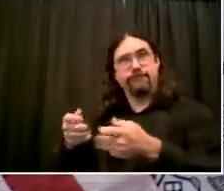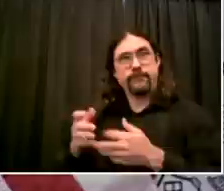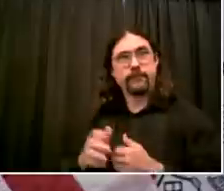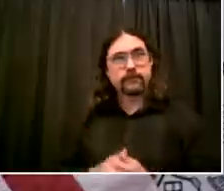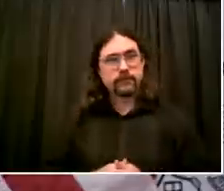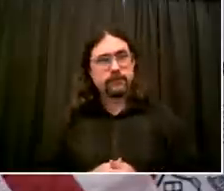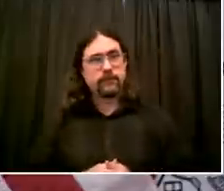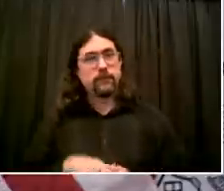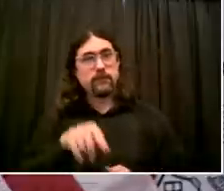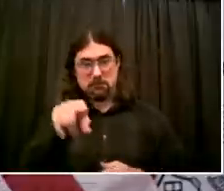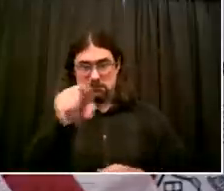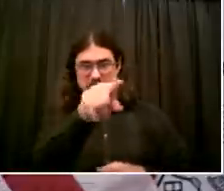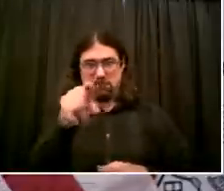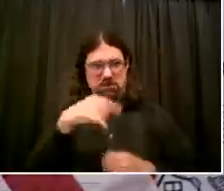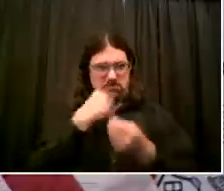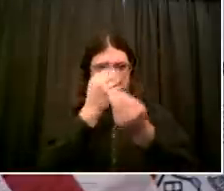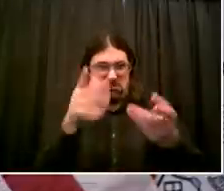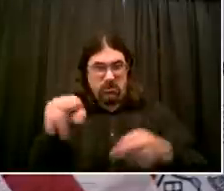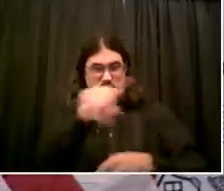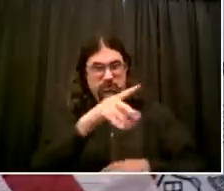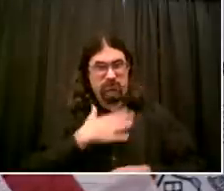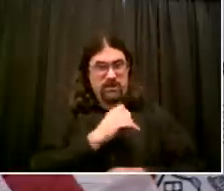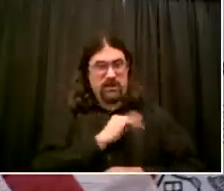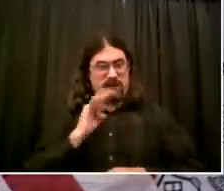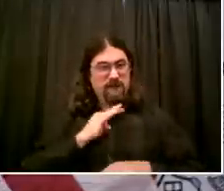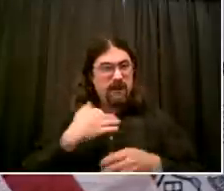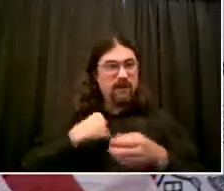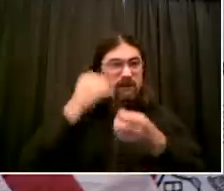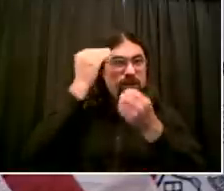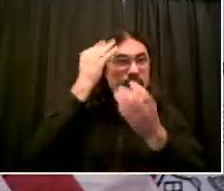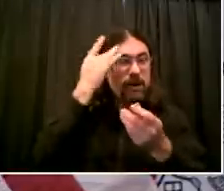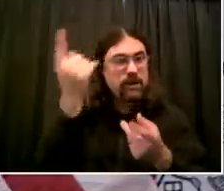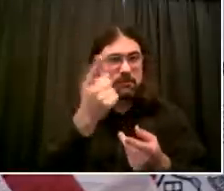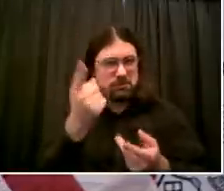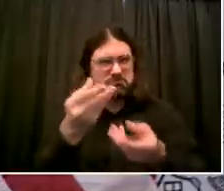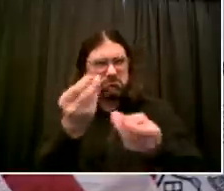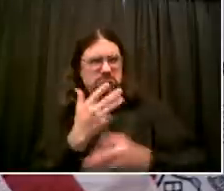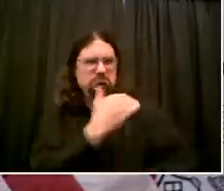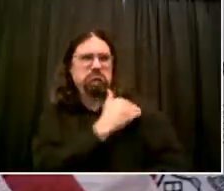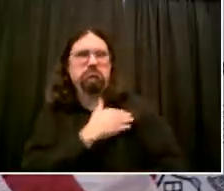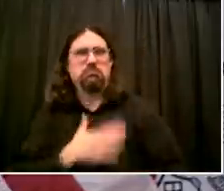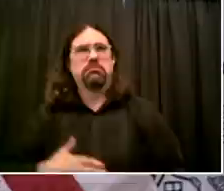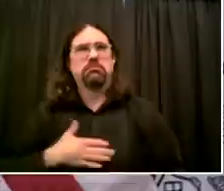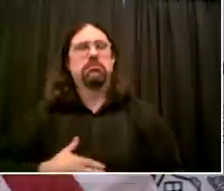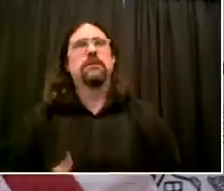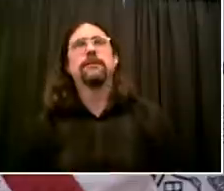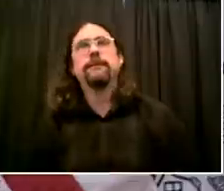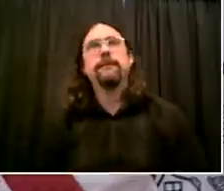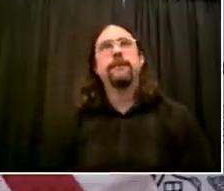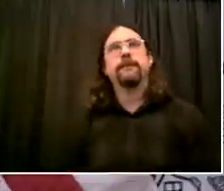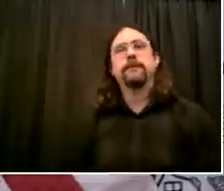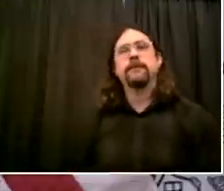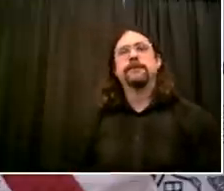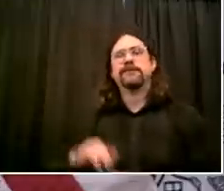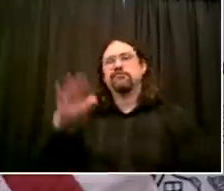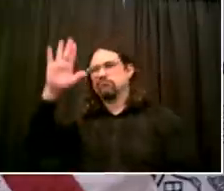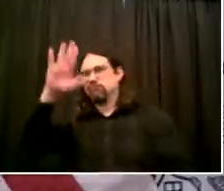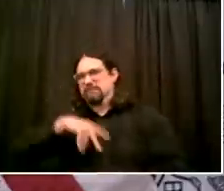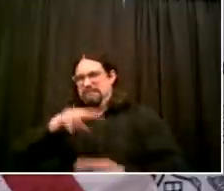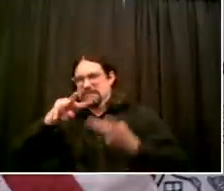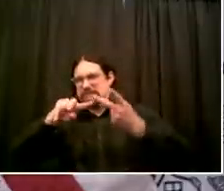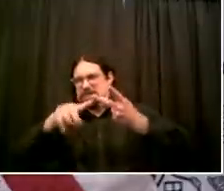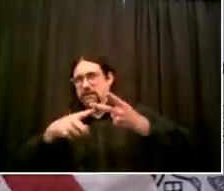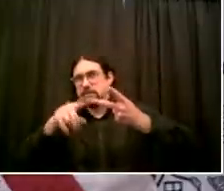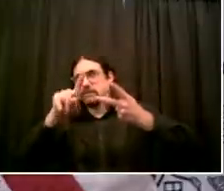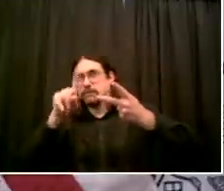Okay. My second question is both for you and Commissioner Kreuttenberg. Across the city, we're seeing